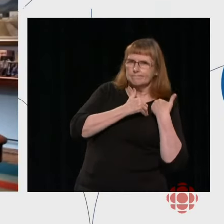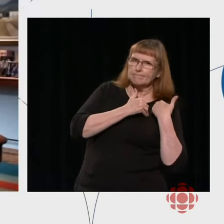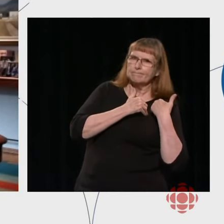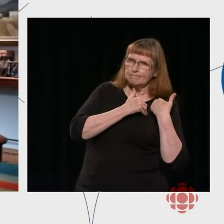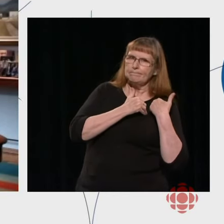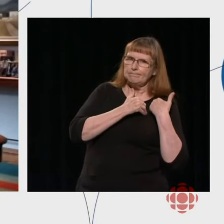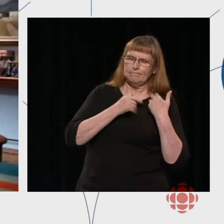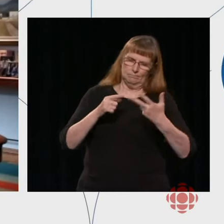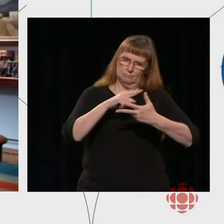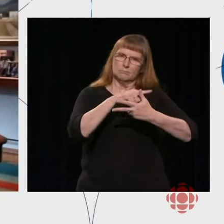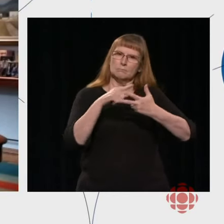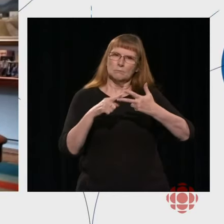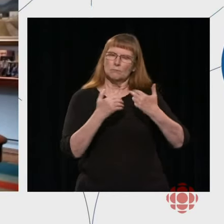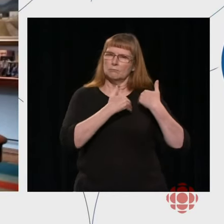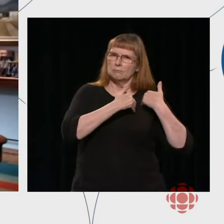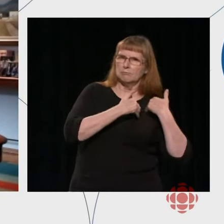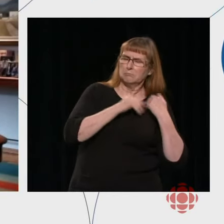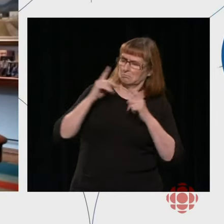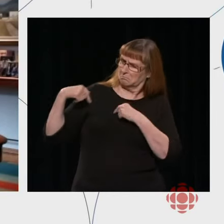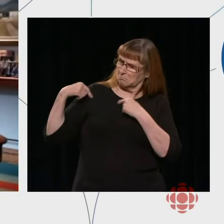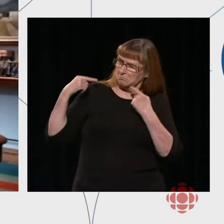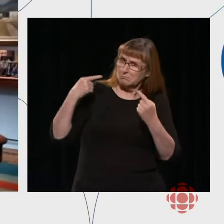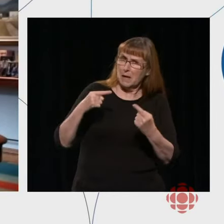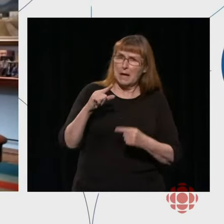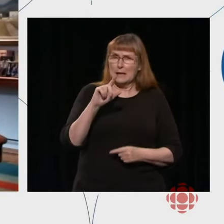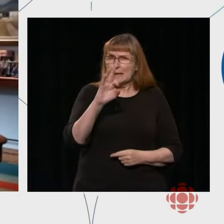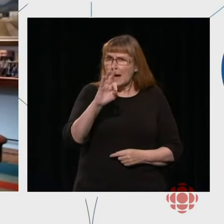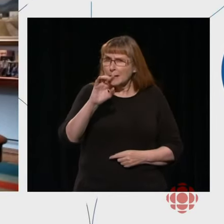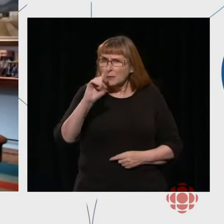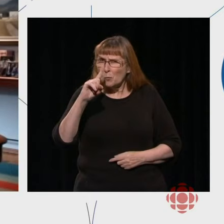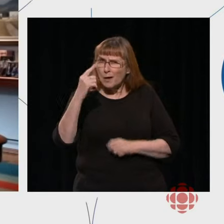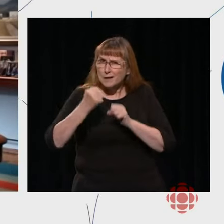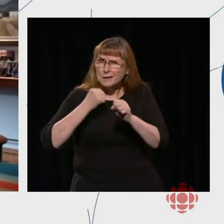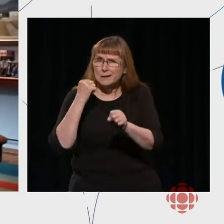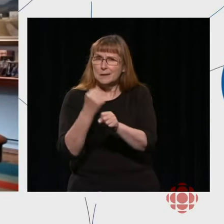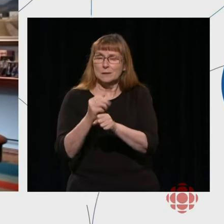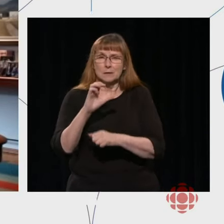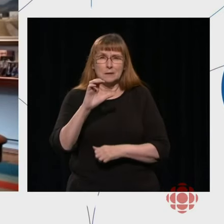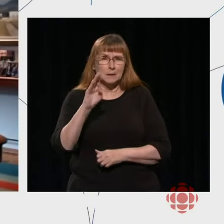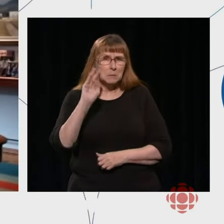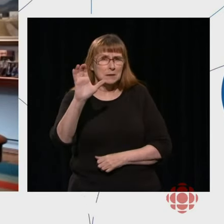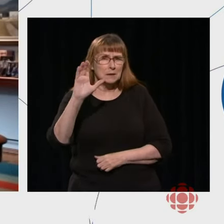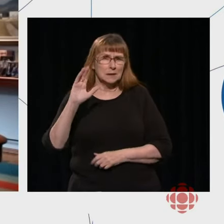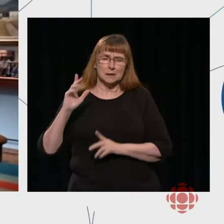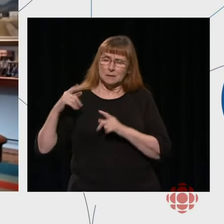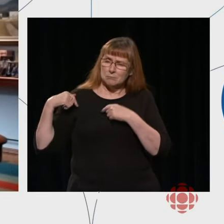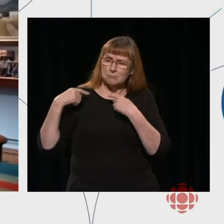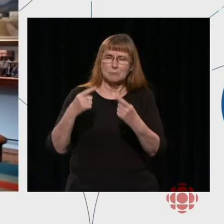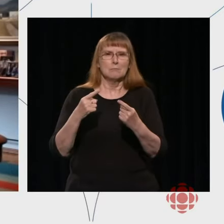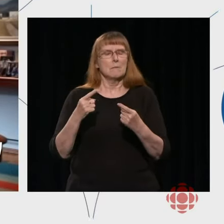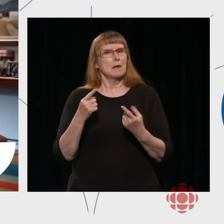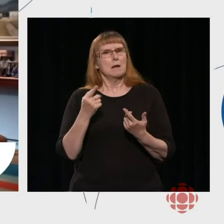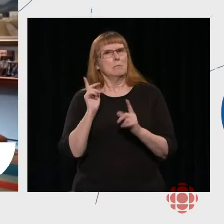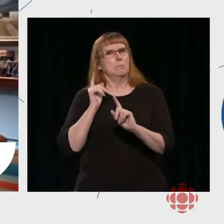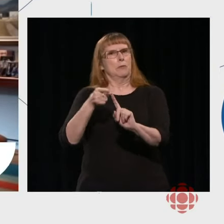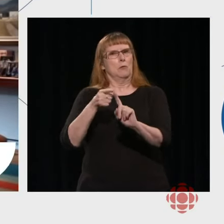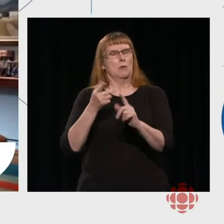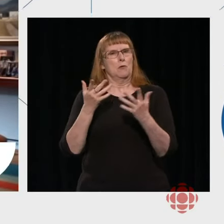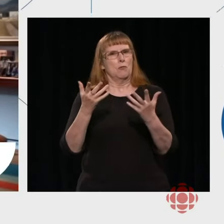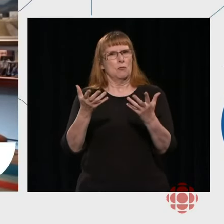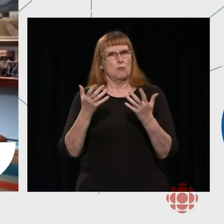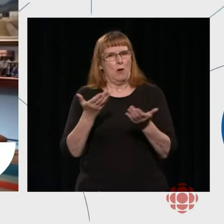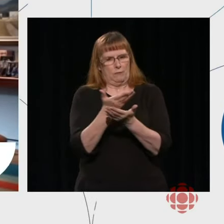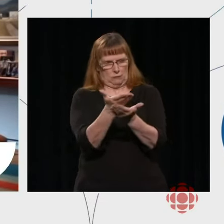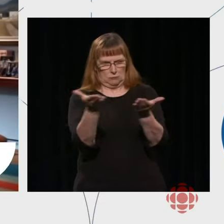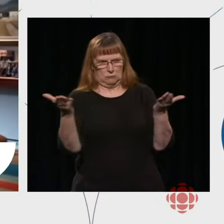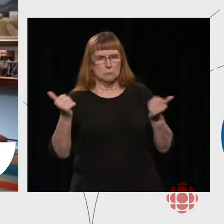these 91 years. It's to serve Canadians with trusted Canadian content on whatever device